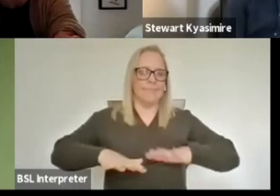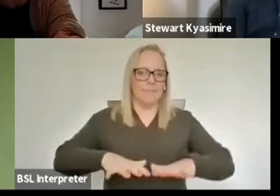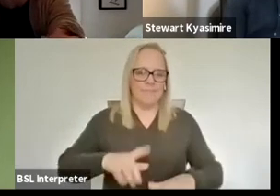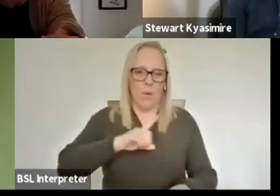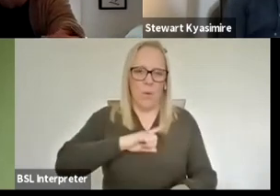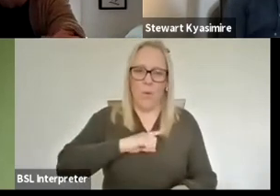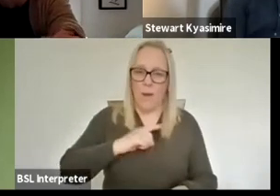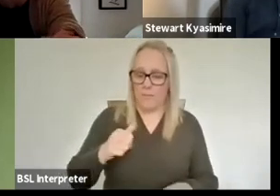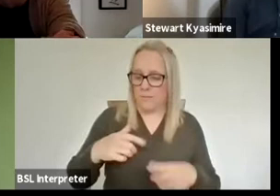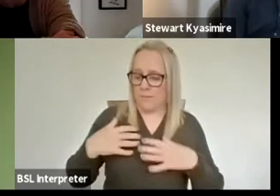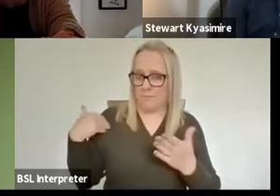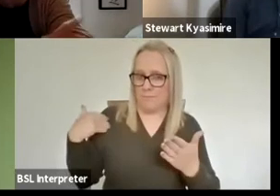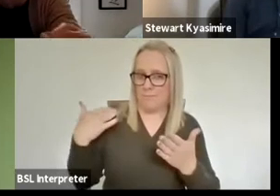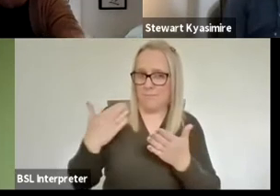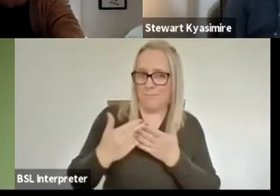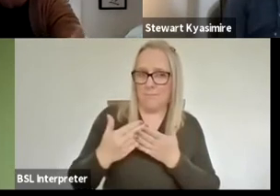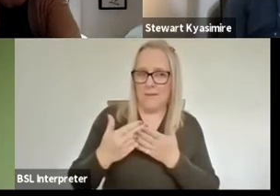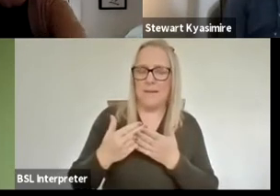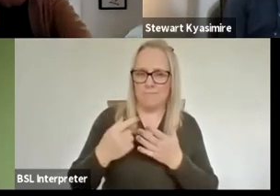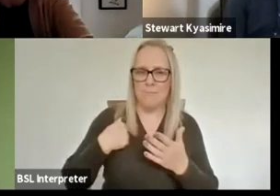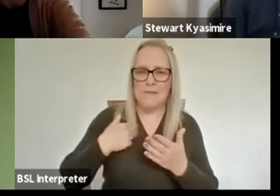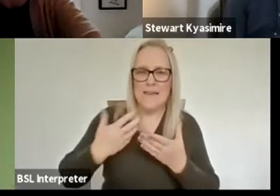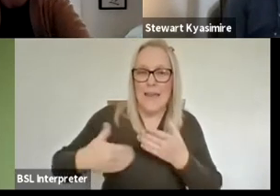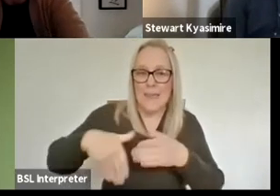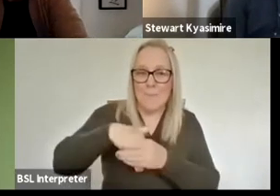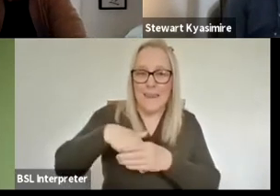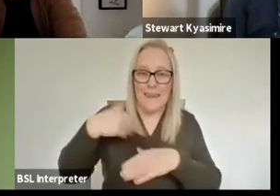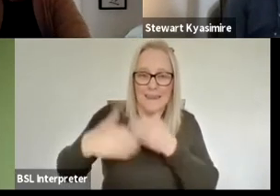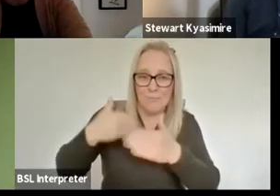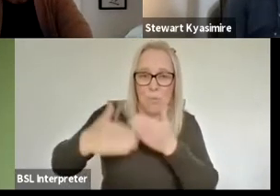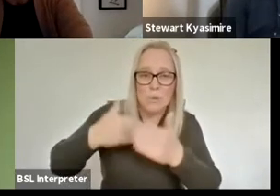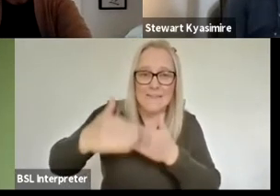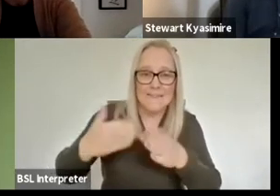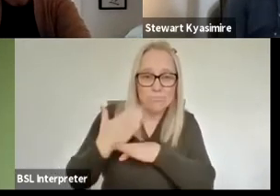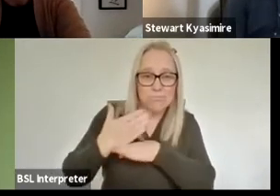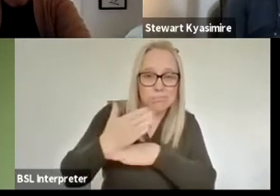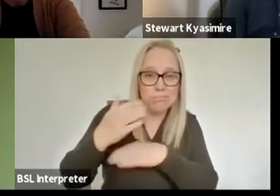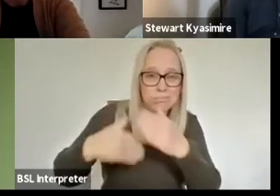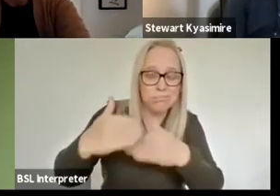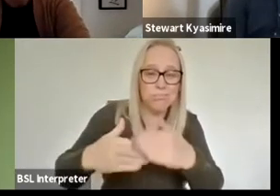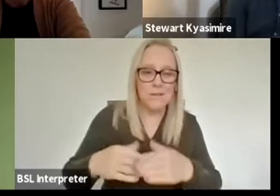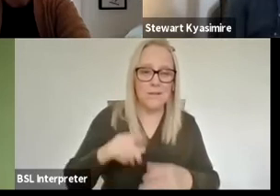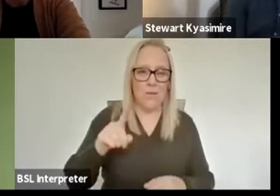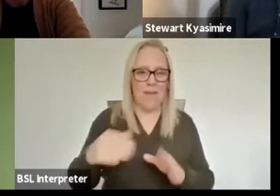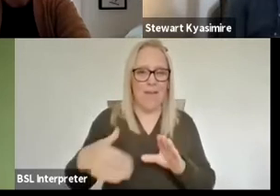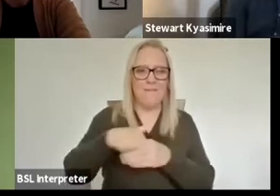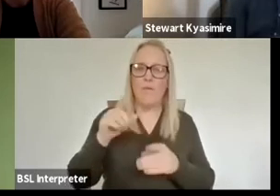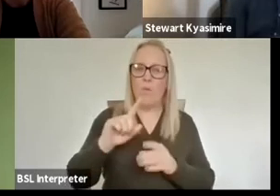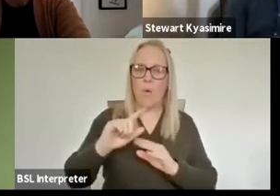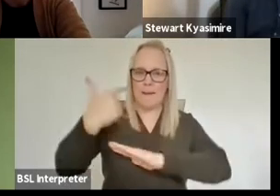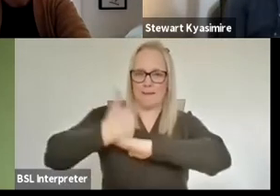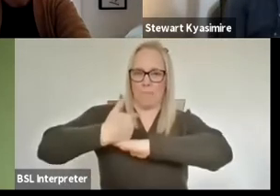production for a new piece for Helsinki biennial um which involved performance to camera that will then